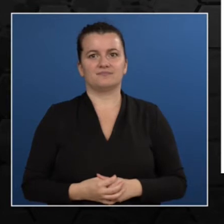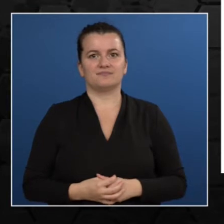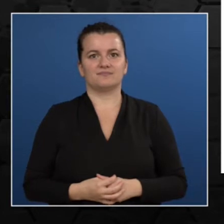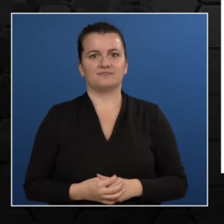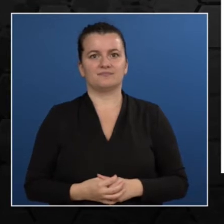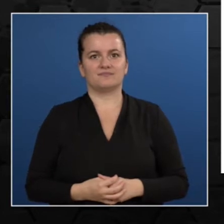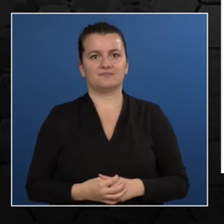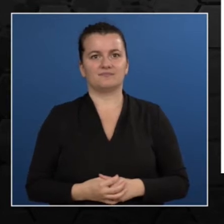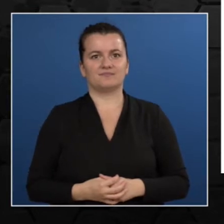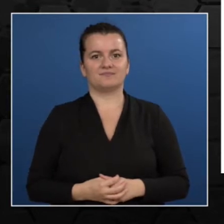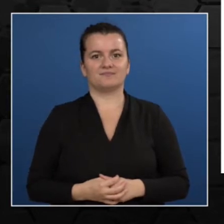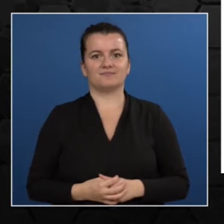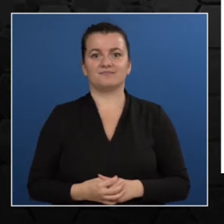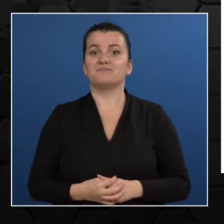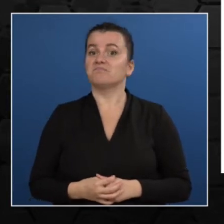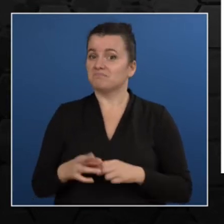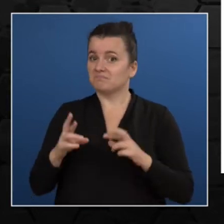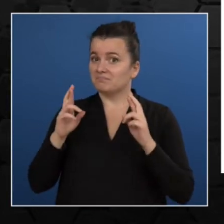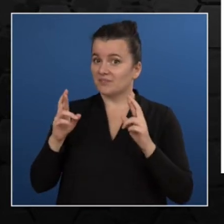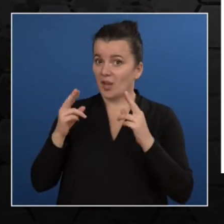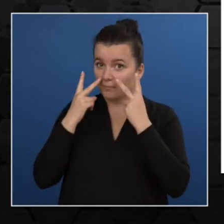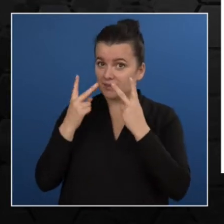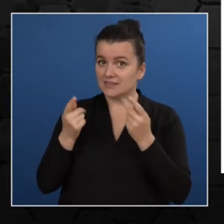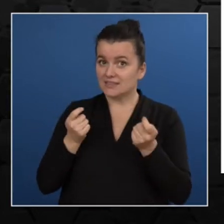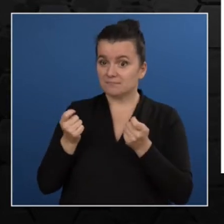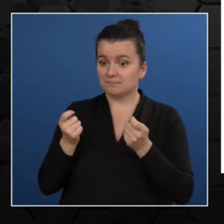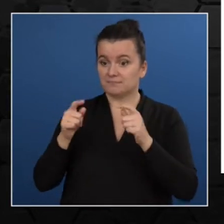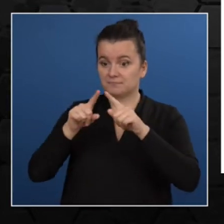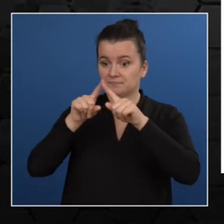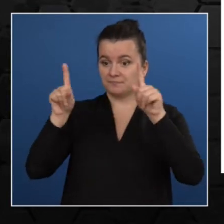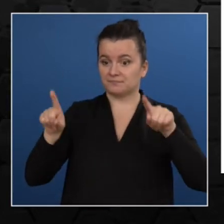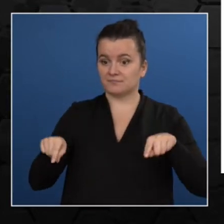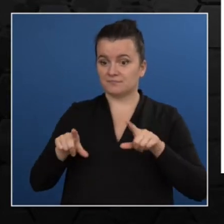So I hope you can see my screen. Yes, I can see you're good to go.